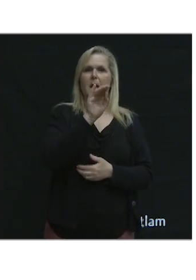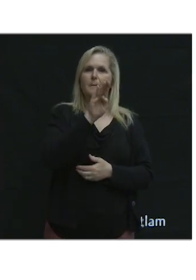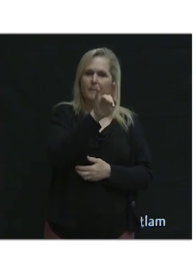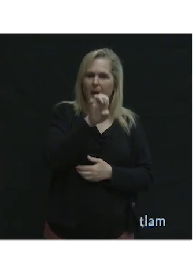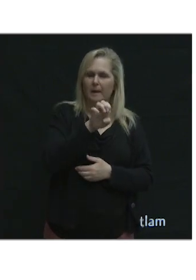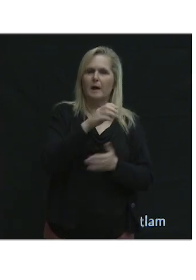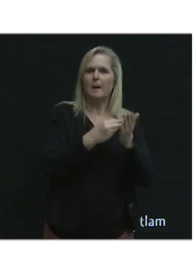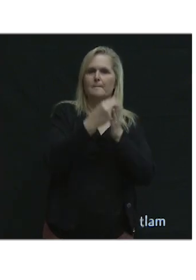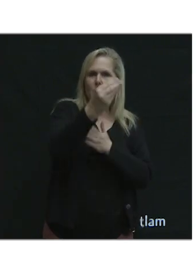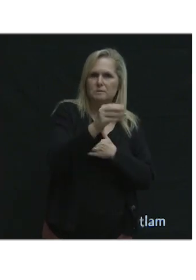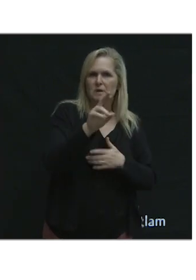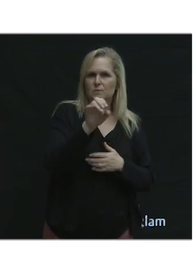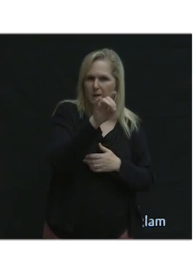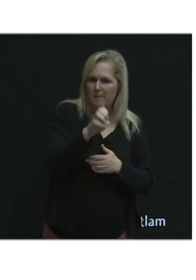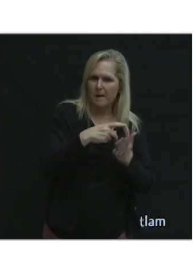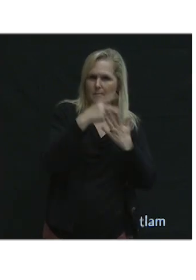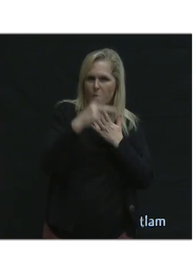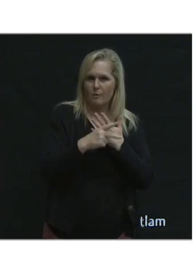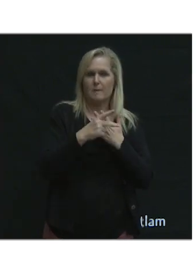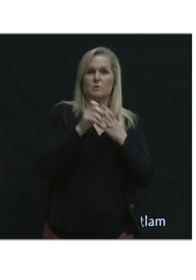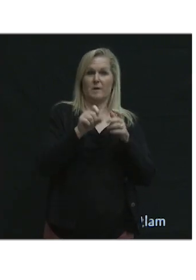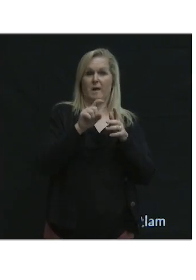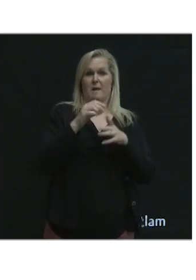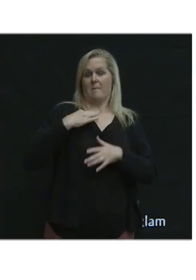program. And you can apply starting tomorrow.